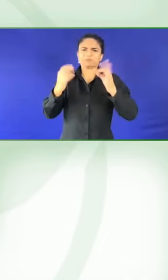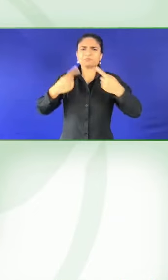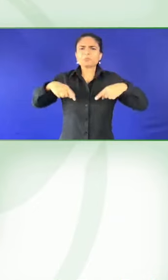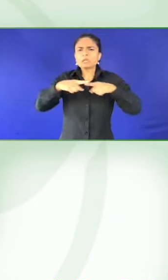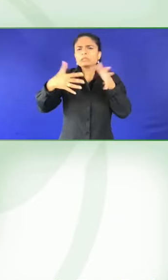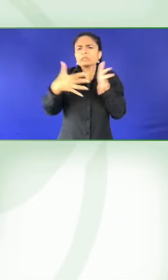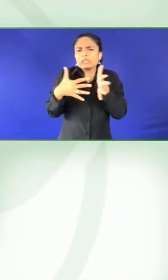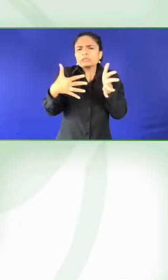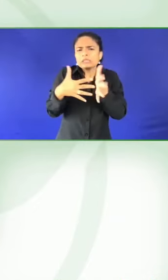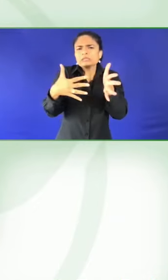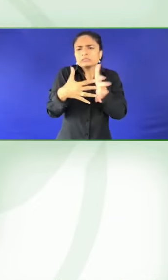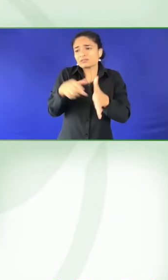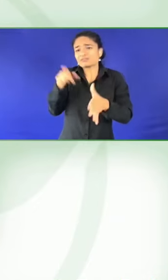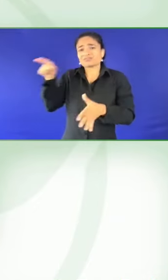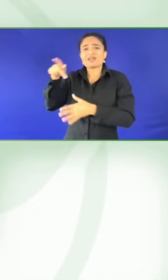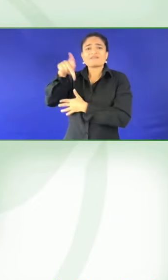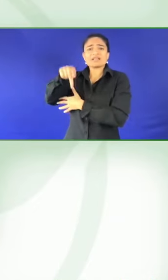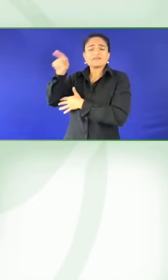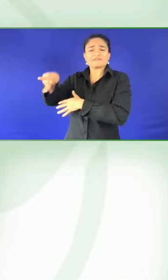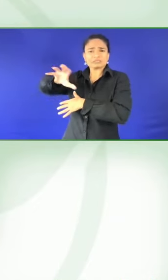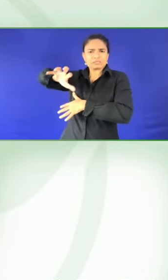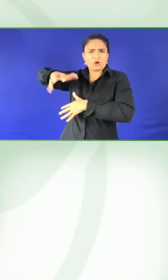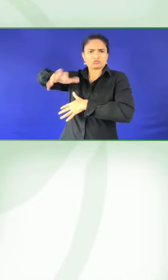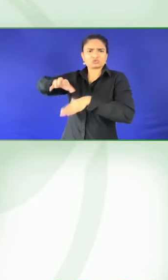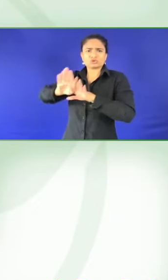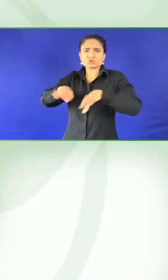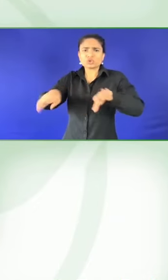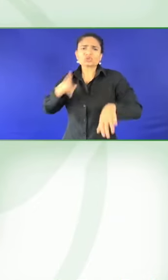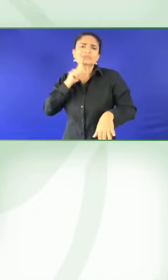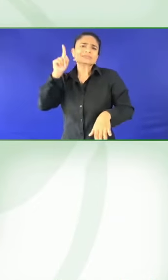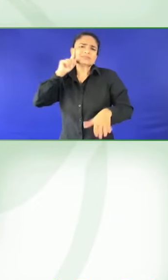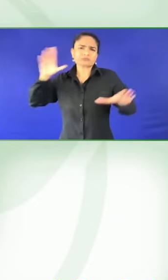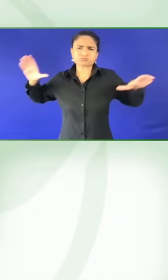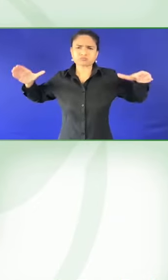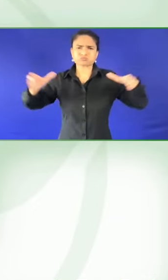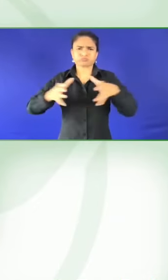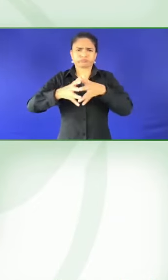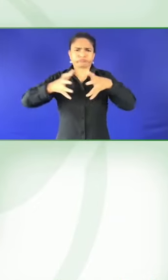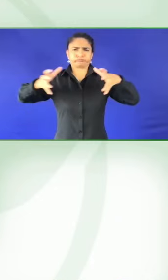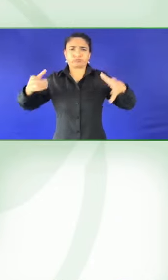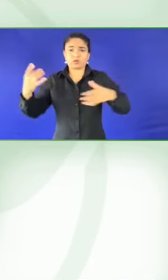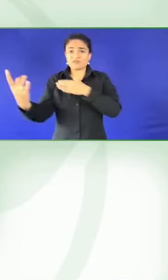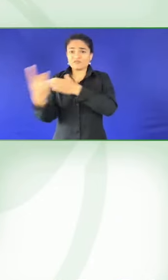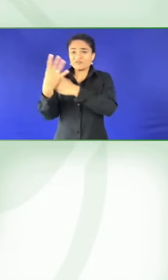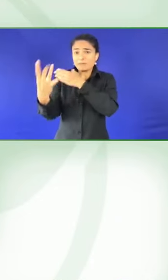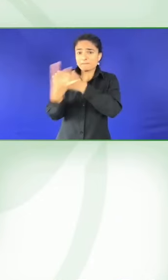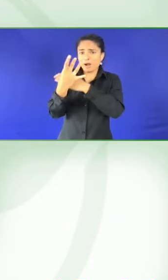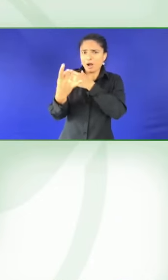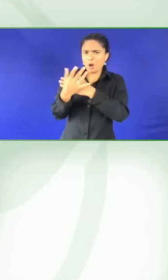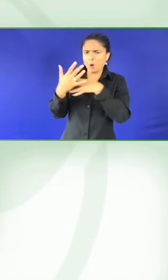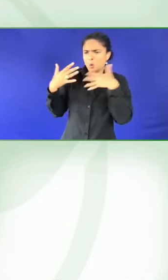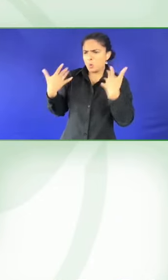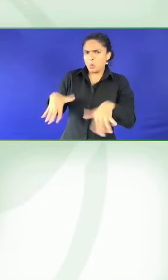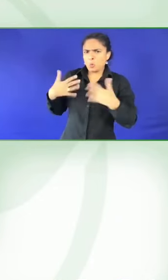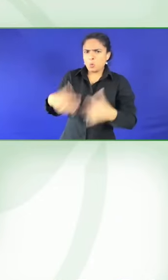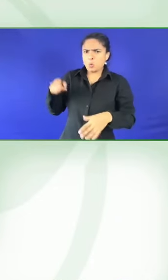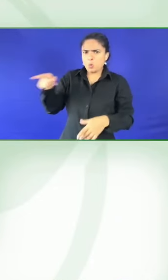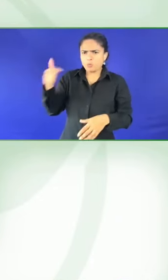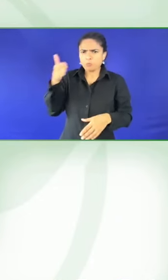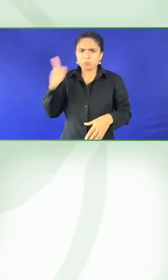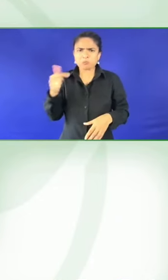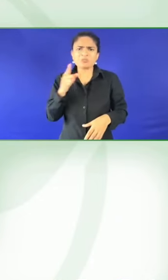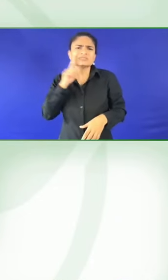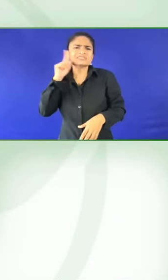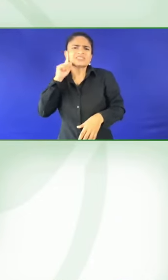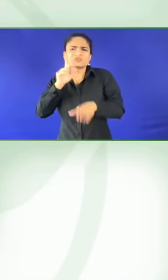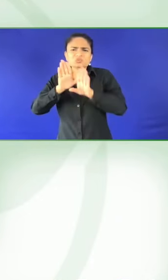culture really incorporated into the stories. And also understand that deaf culture has a lot of variation as well. There's not